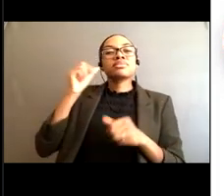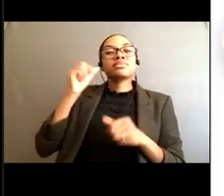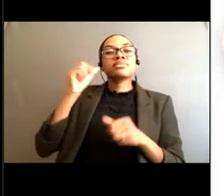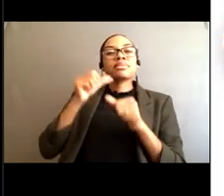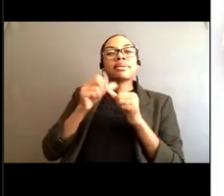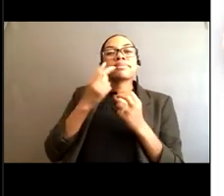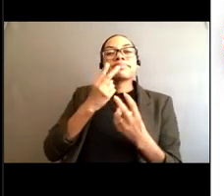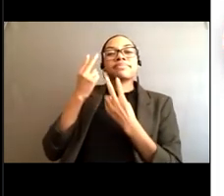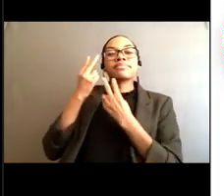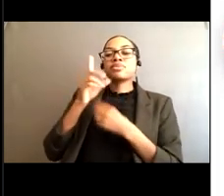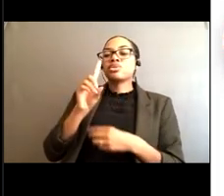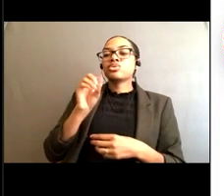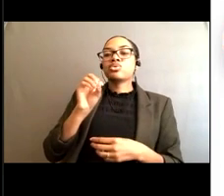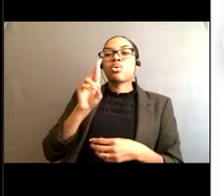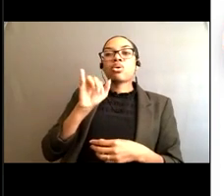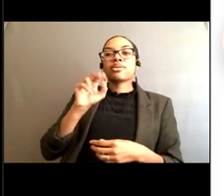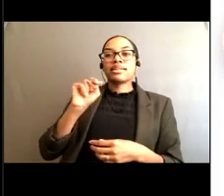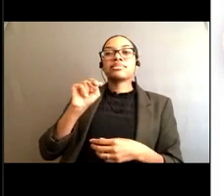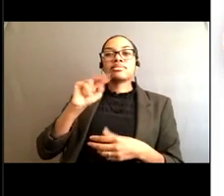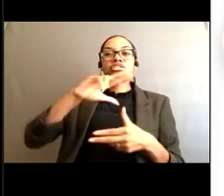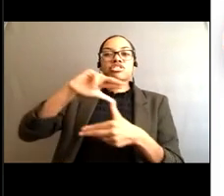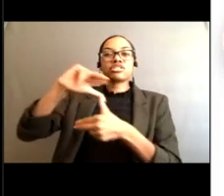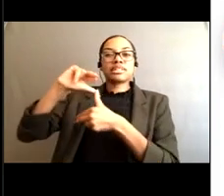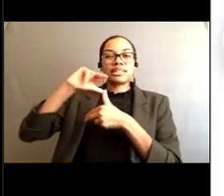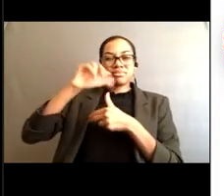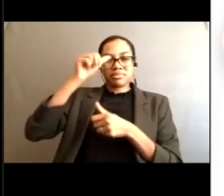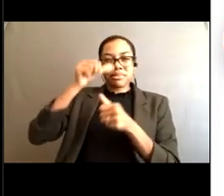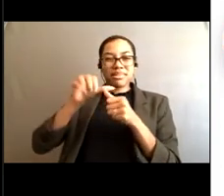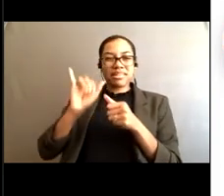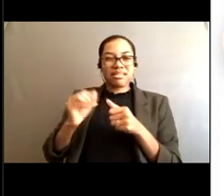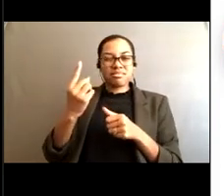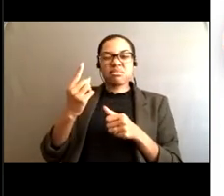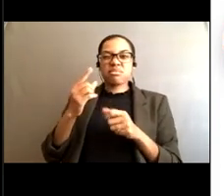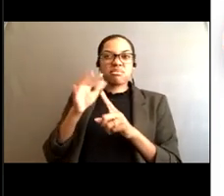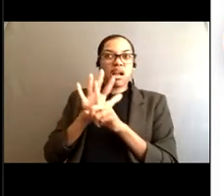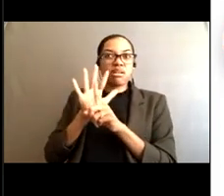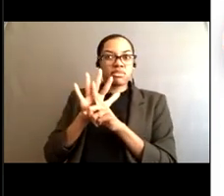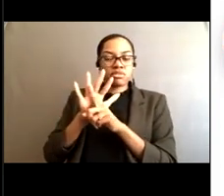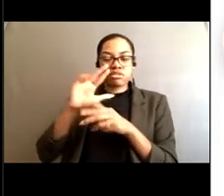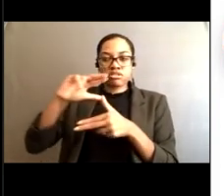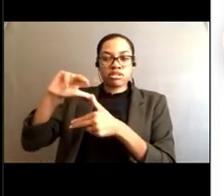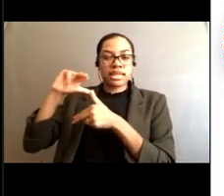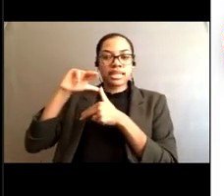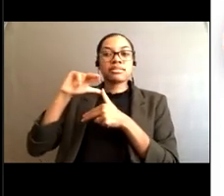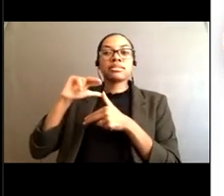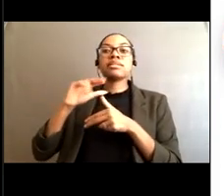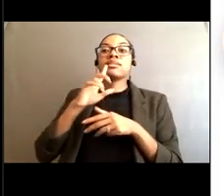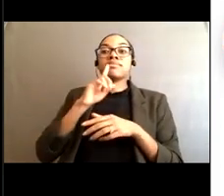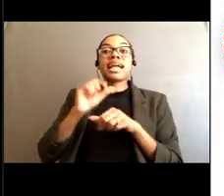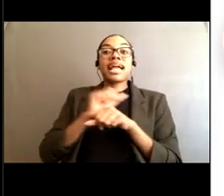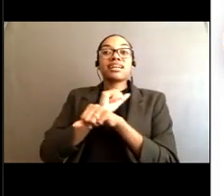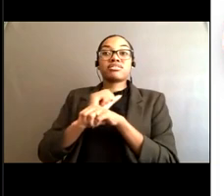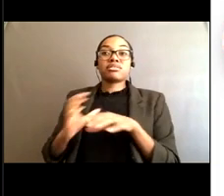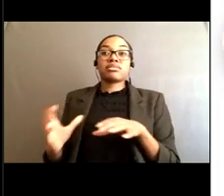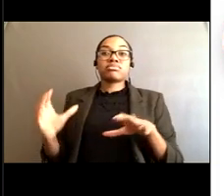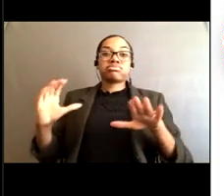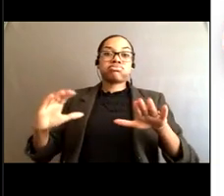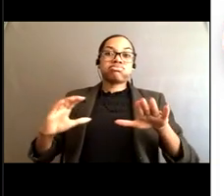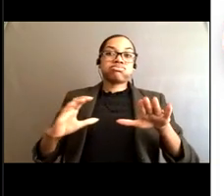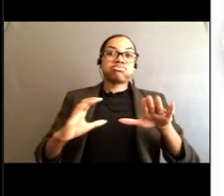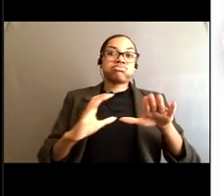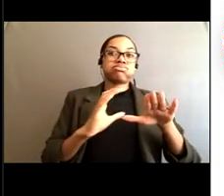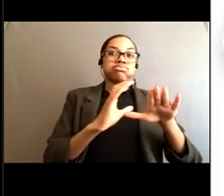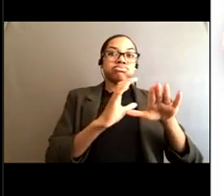mind. Dorian made landfall in Cape Hatteras, North Carolina, but had zero direct